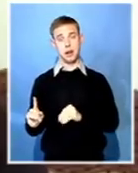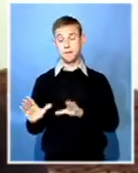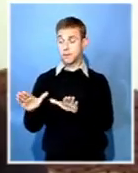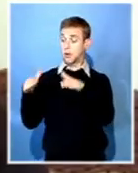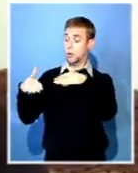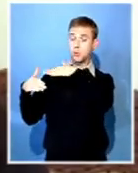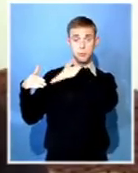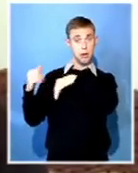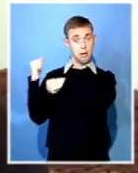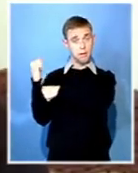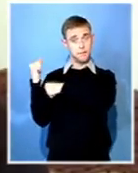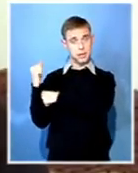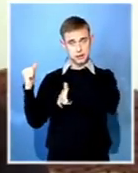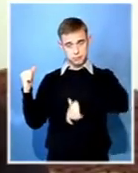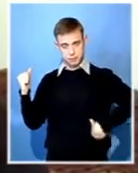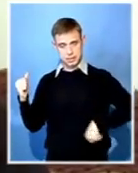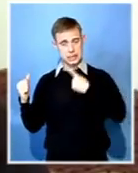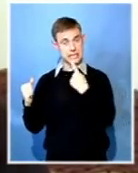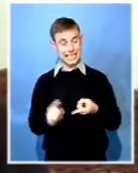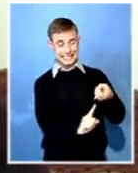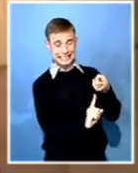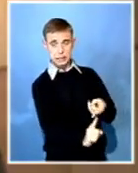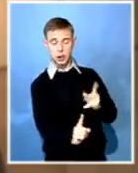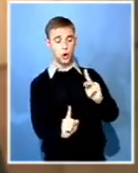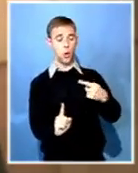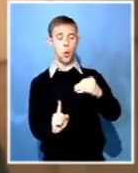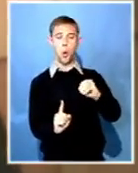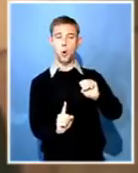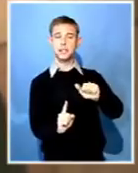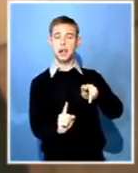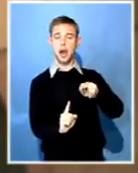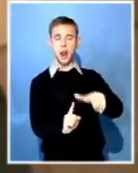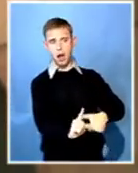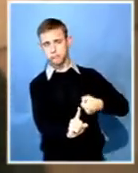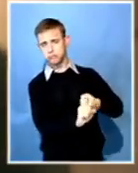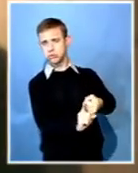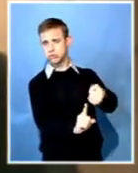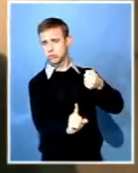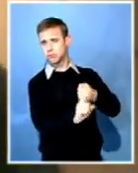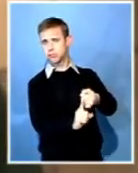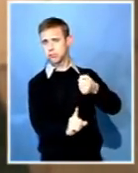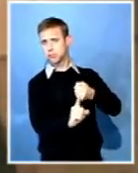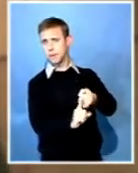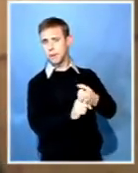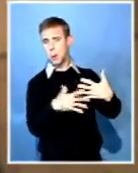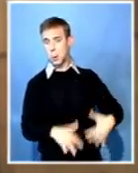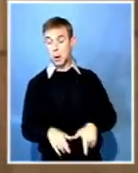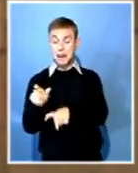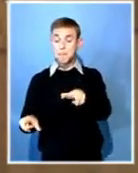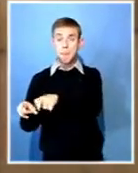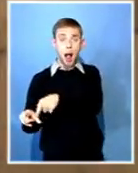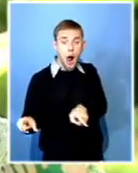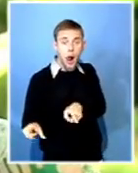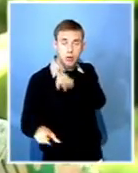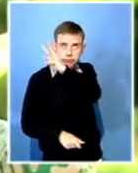Tosana dedicated his life to the liberation of the people of this country. His comrades have fond memories of him during that time in exile and